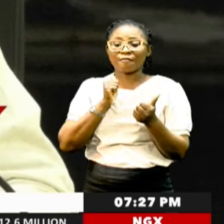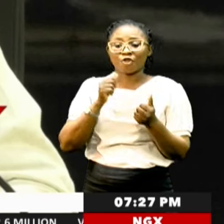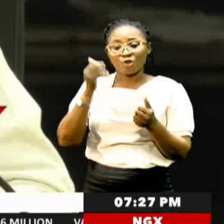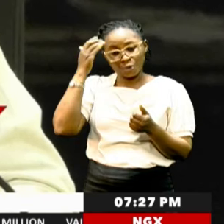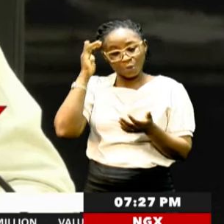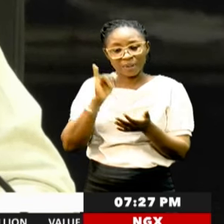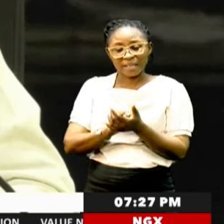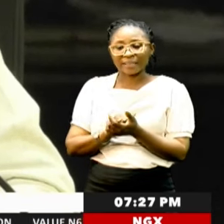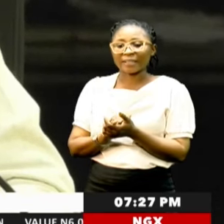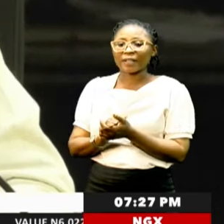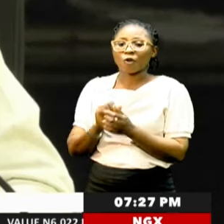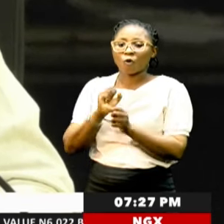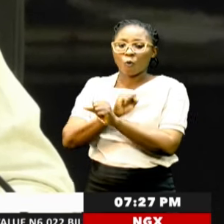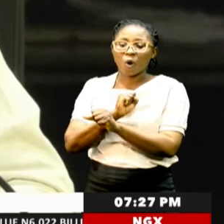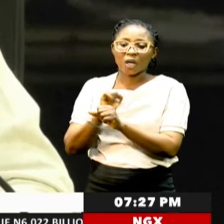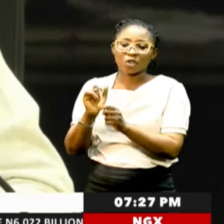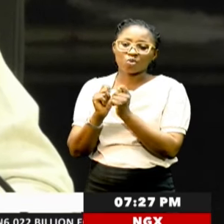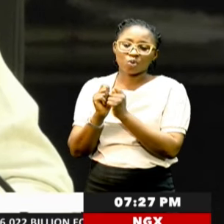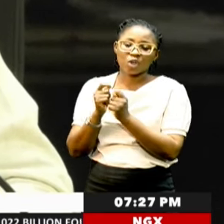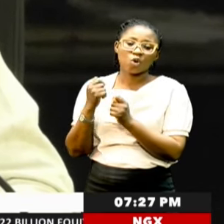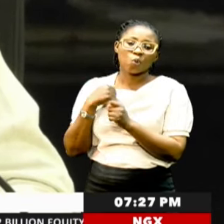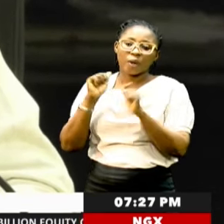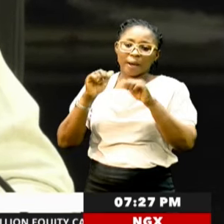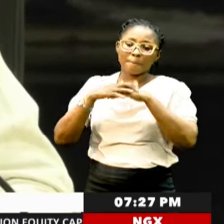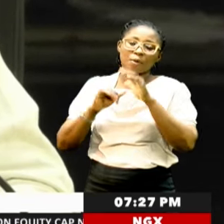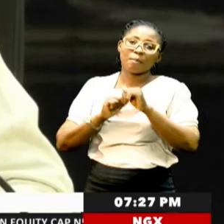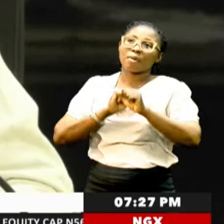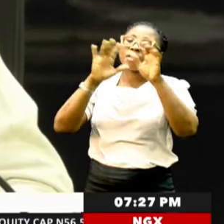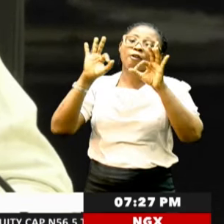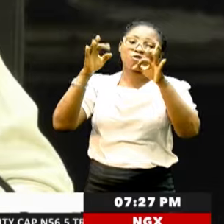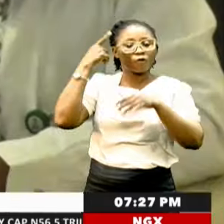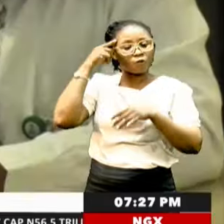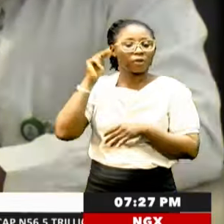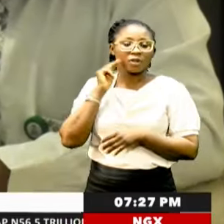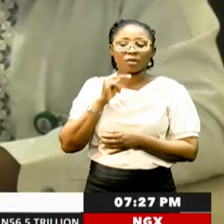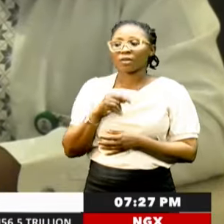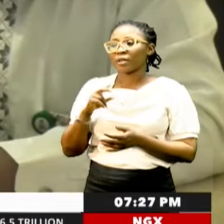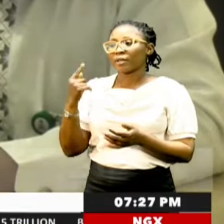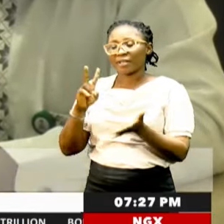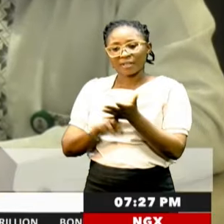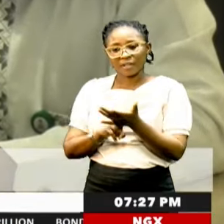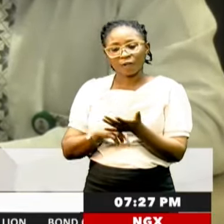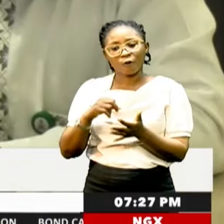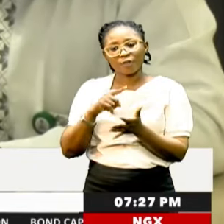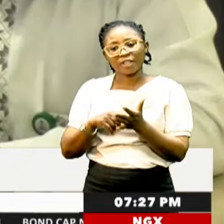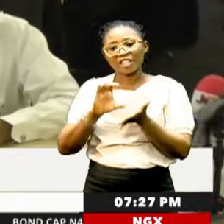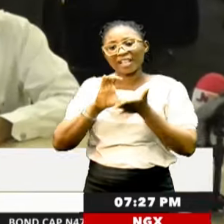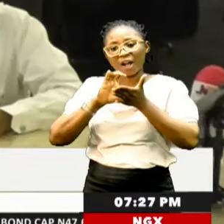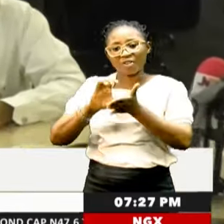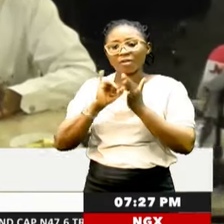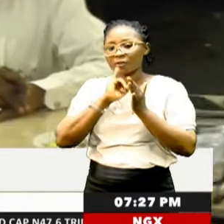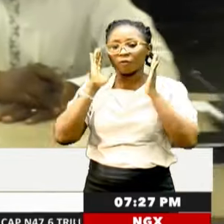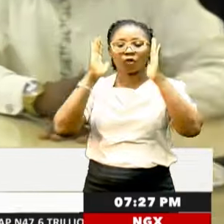knowing that by working together we can build a brighter future for Nigeria. The signing of this contract is